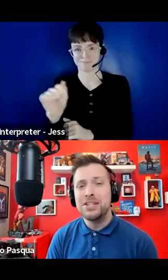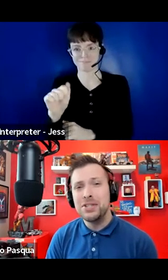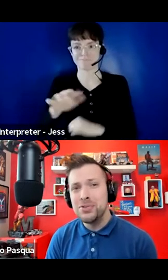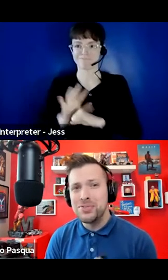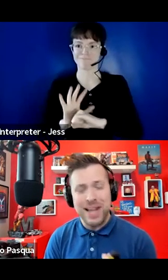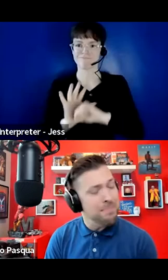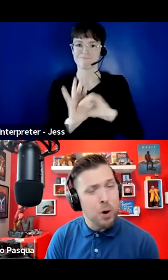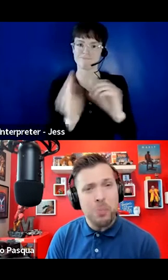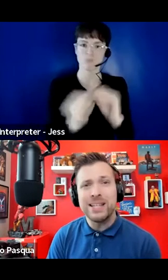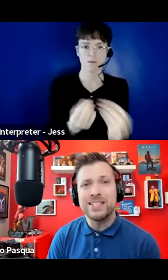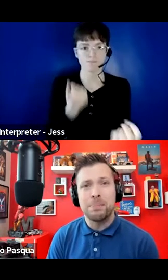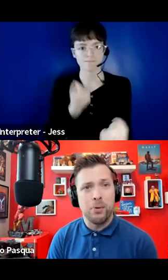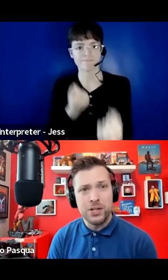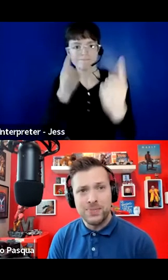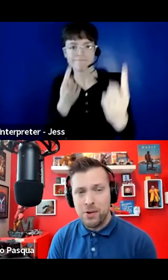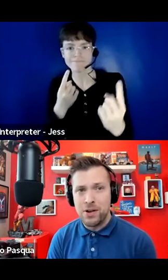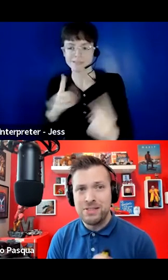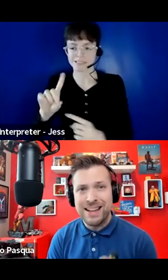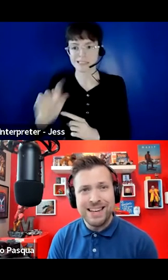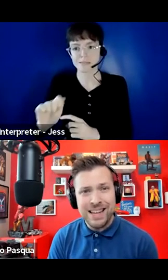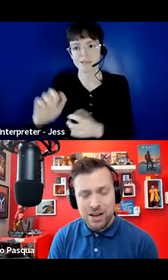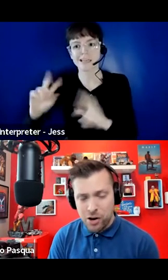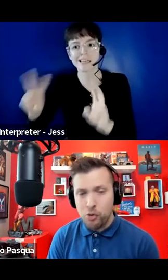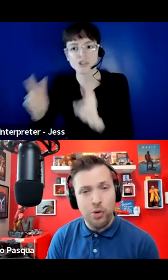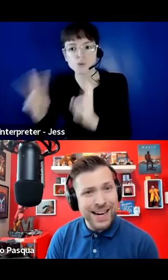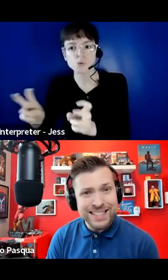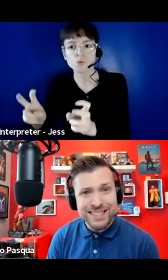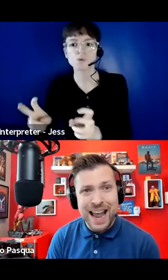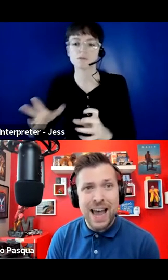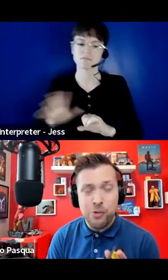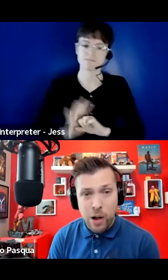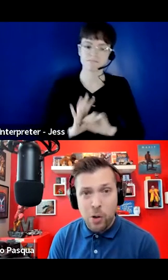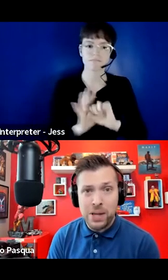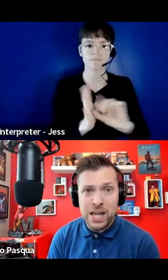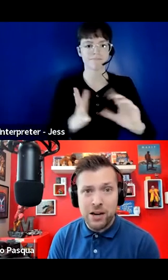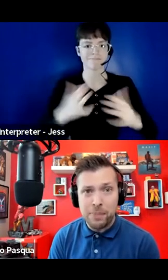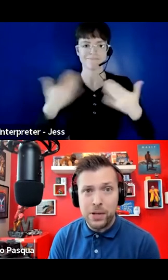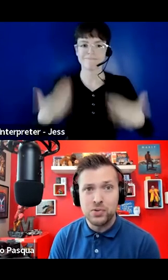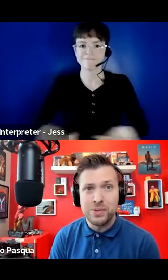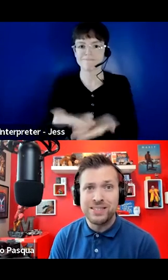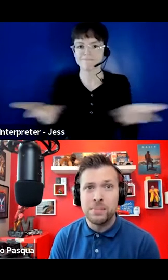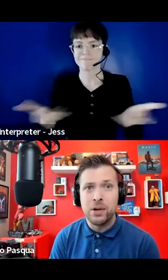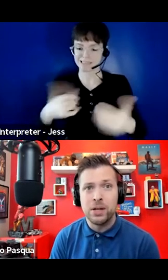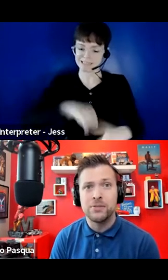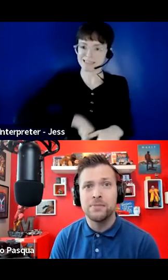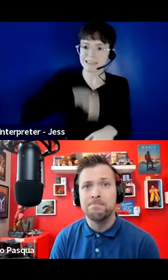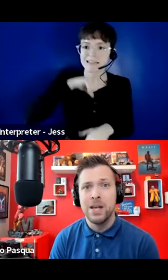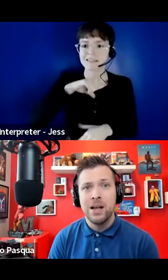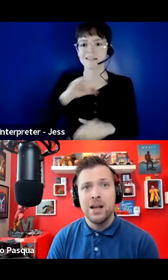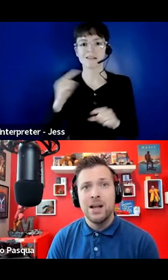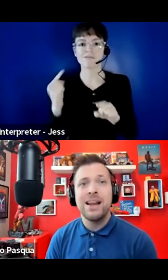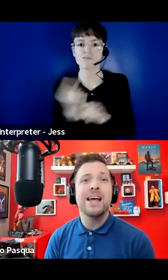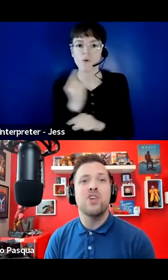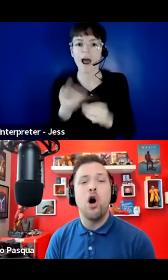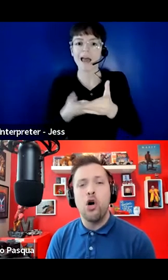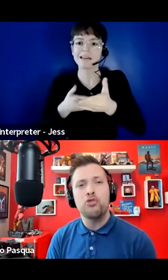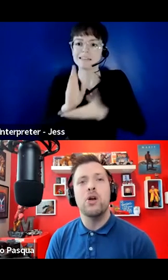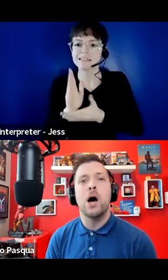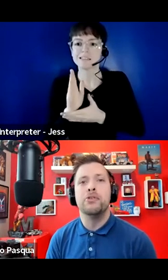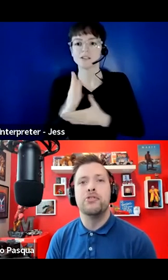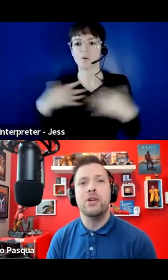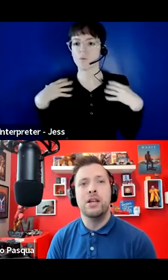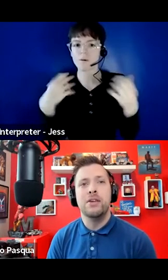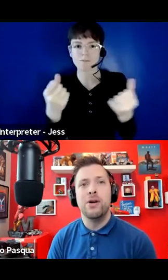disability issues and mobilize supports for the dignity, rights, and well-being of persons with disabilities. Today is